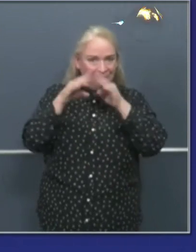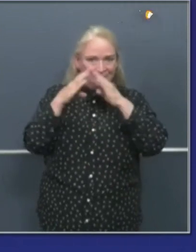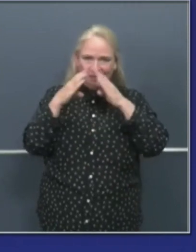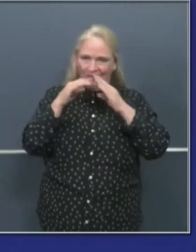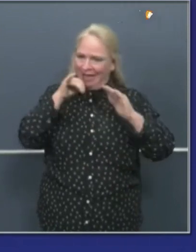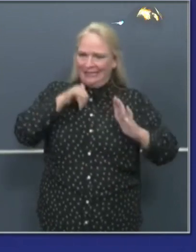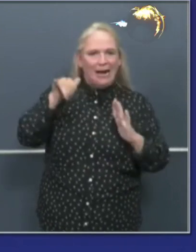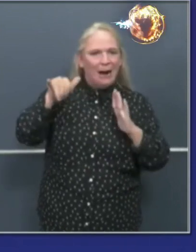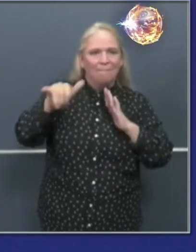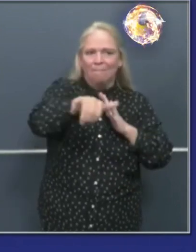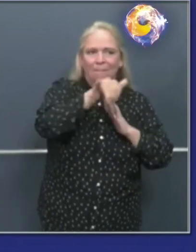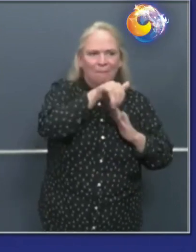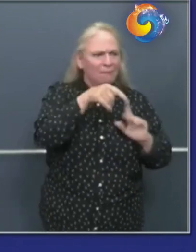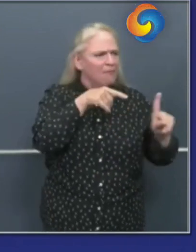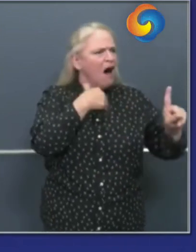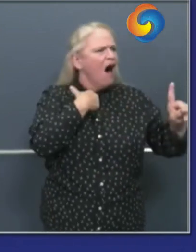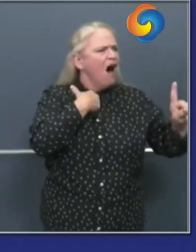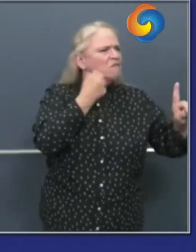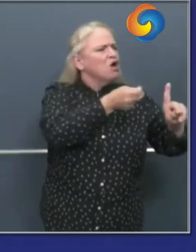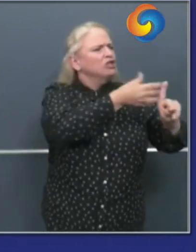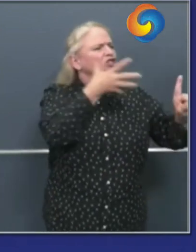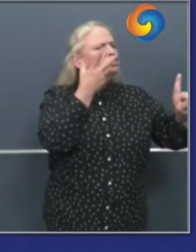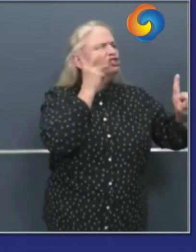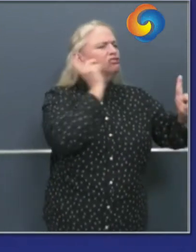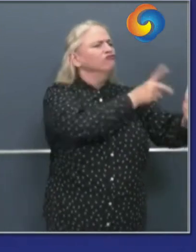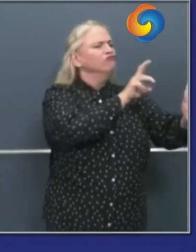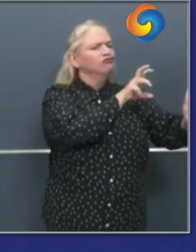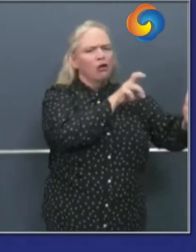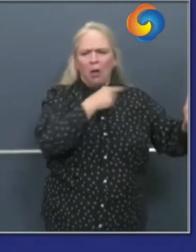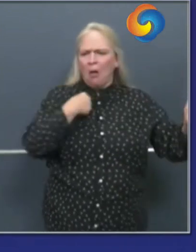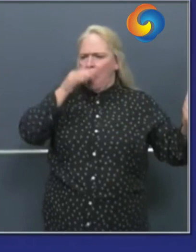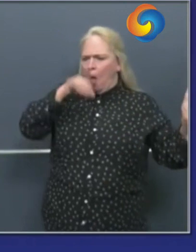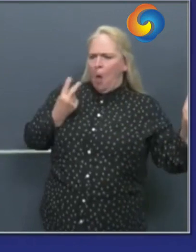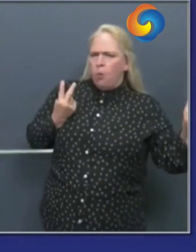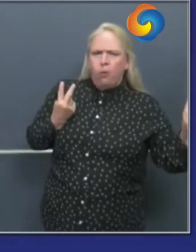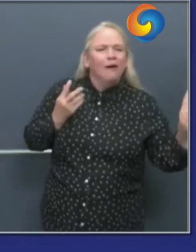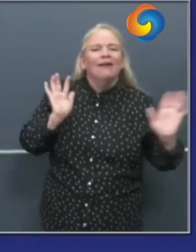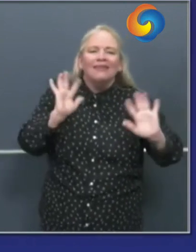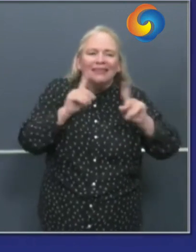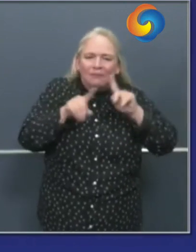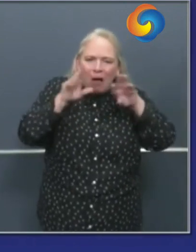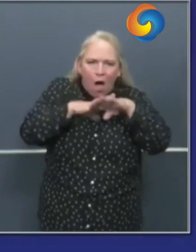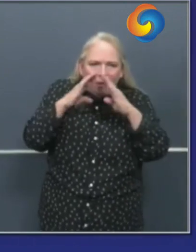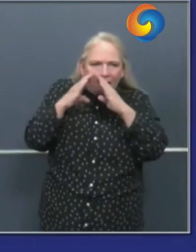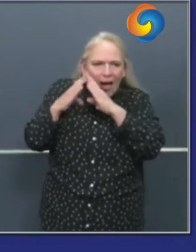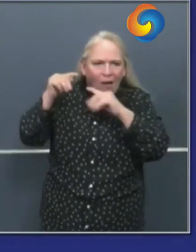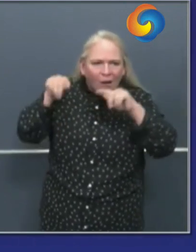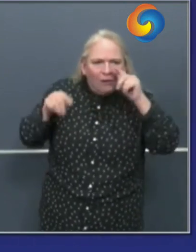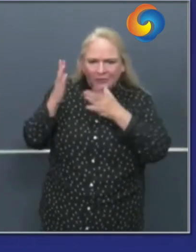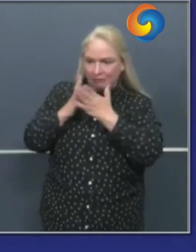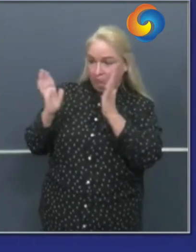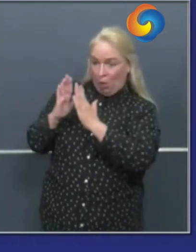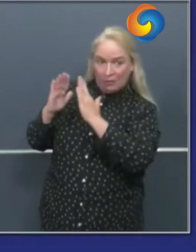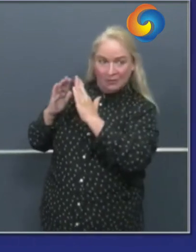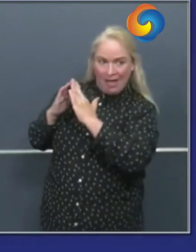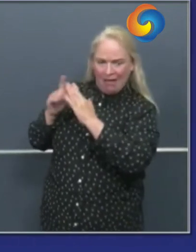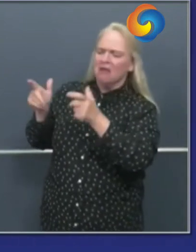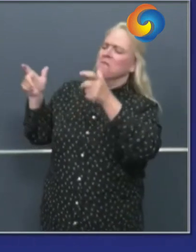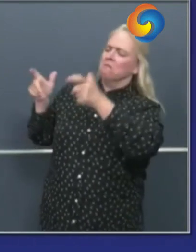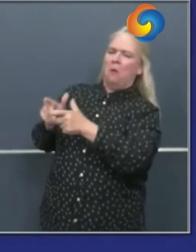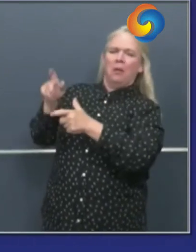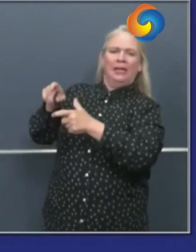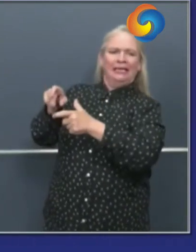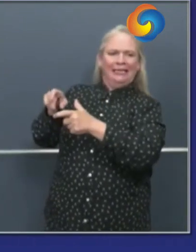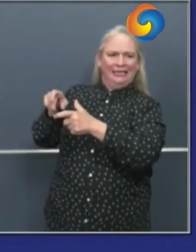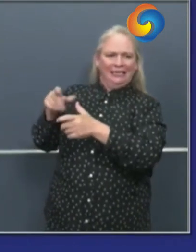populated with different density in terms of total number of people but also different density of assets and so over the course of the last number of months